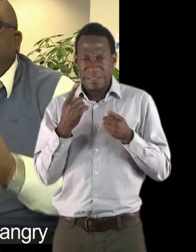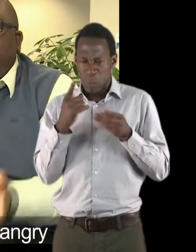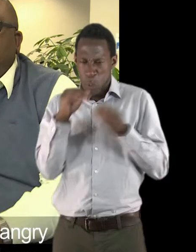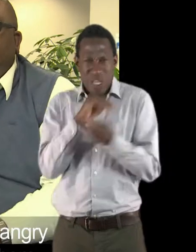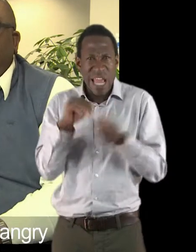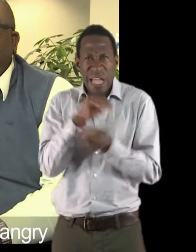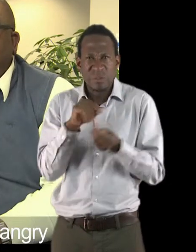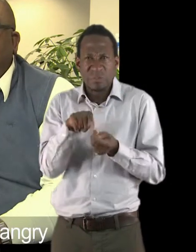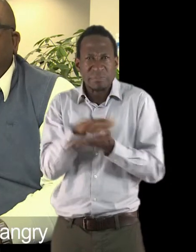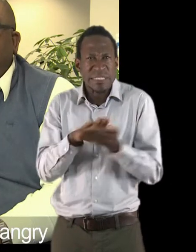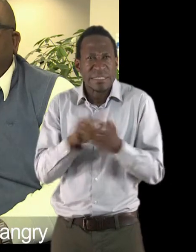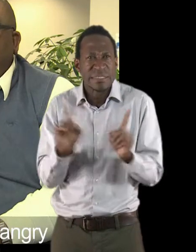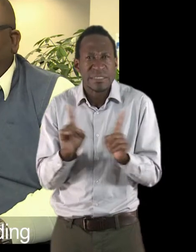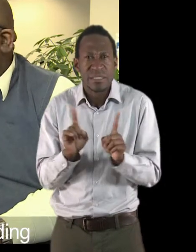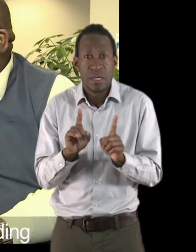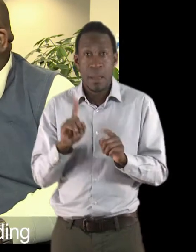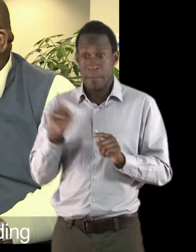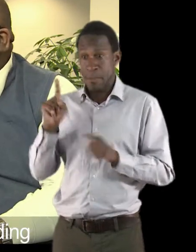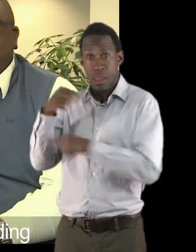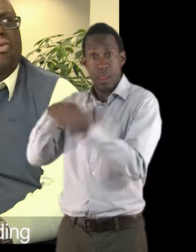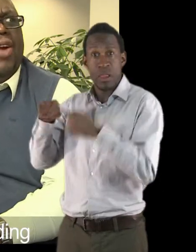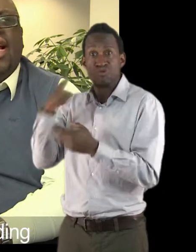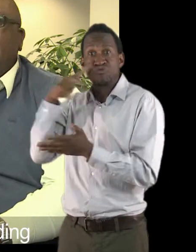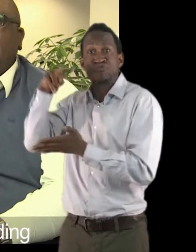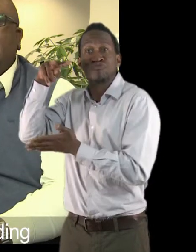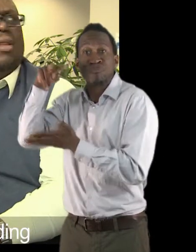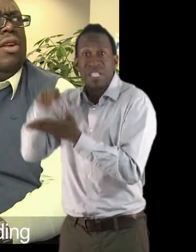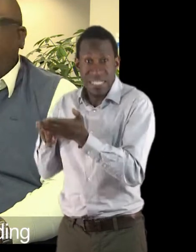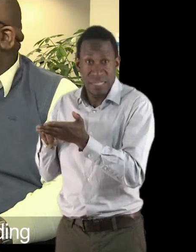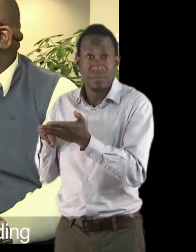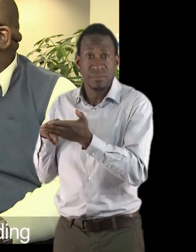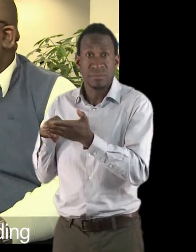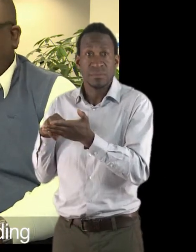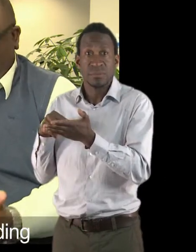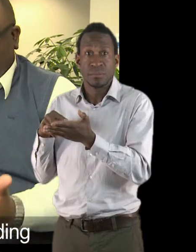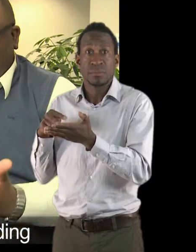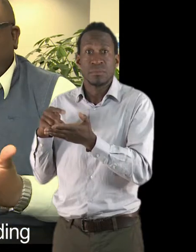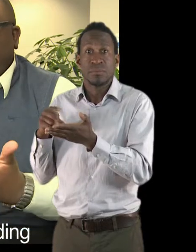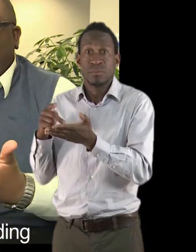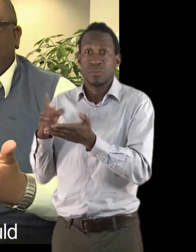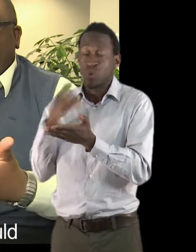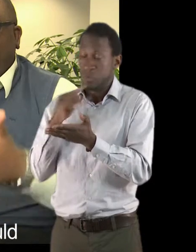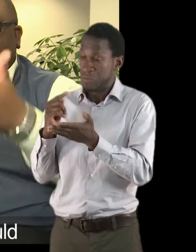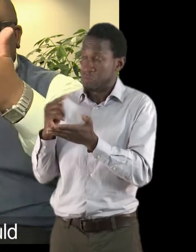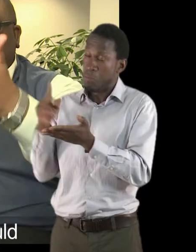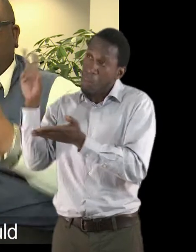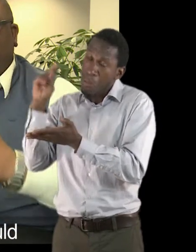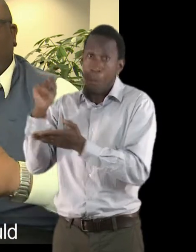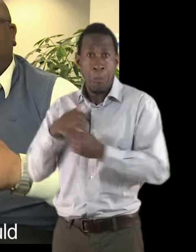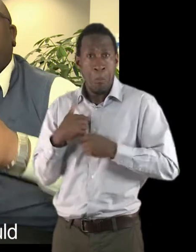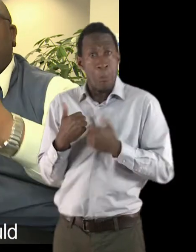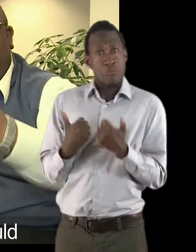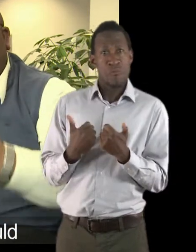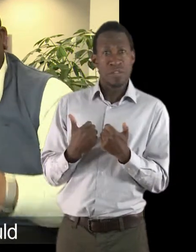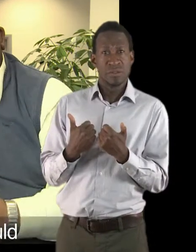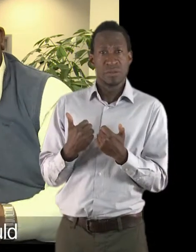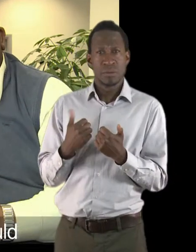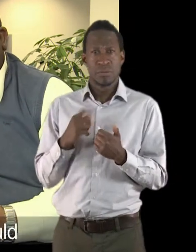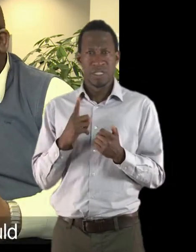angry because I couldn't decipher them because people were reading things and I used to, you know, and they'd teach them to